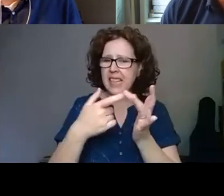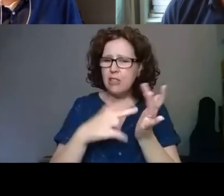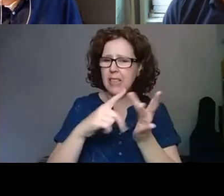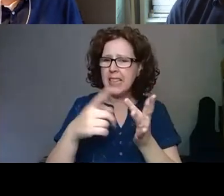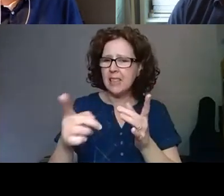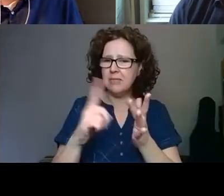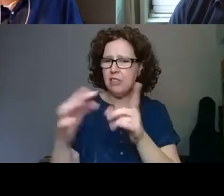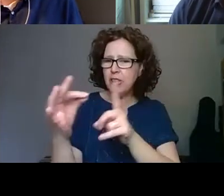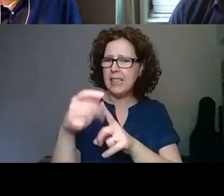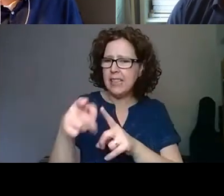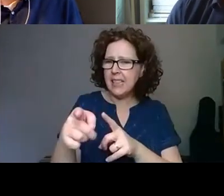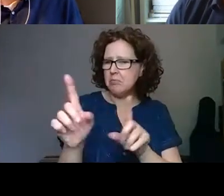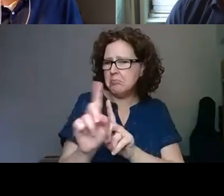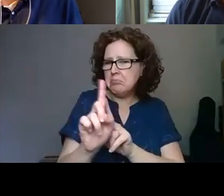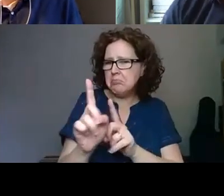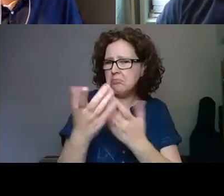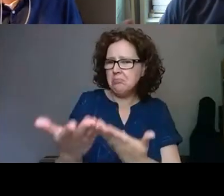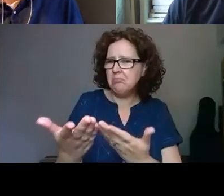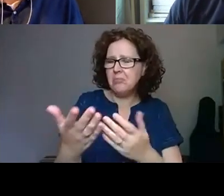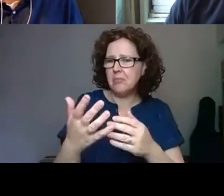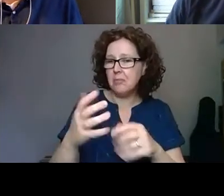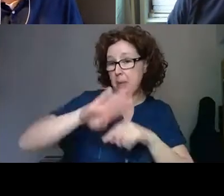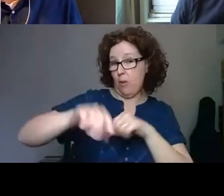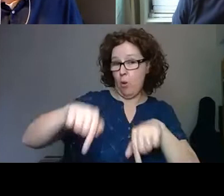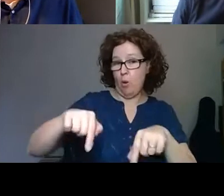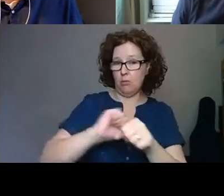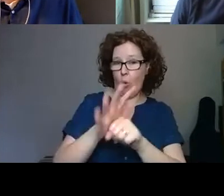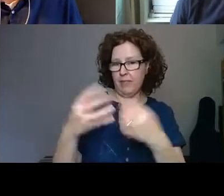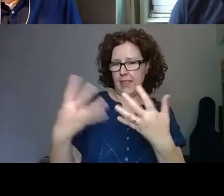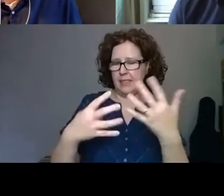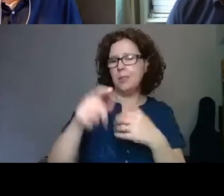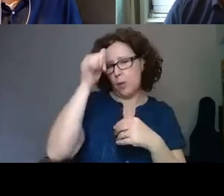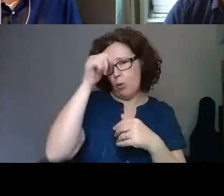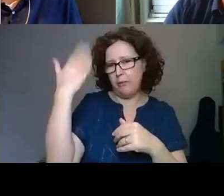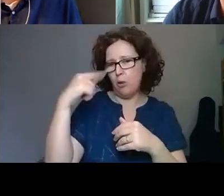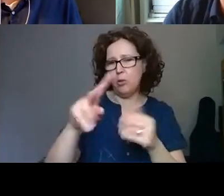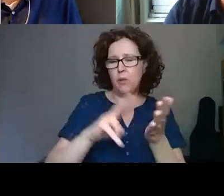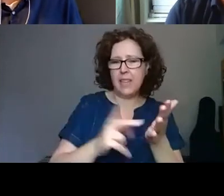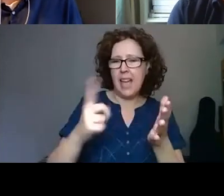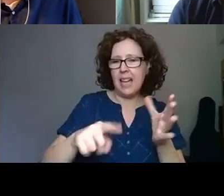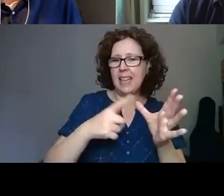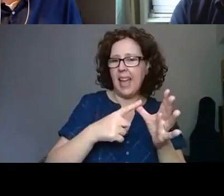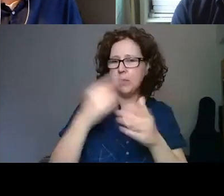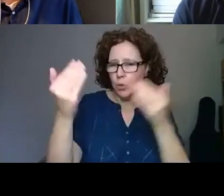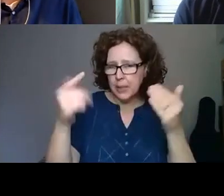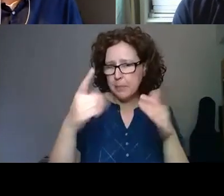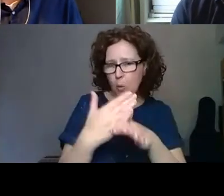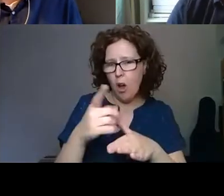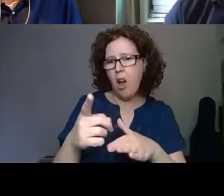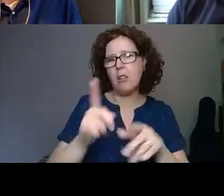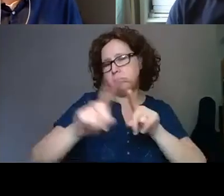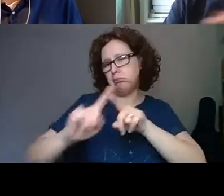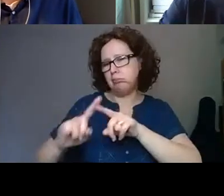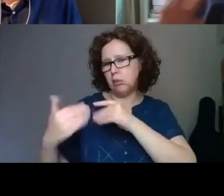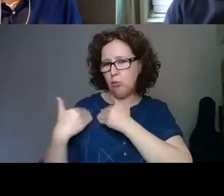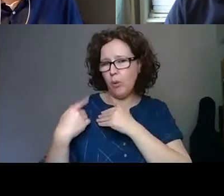before this moment where, where, you know, obviously we know of your work at the VNA before and other, other kind of, you know, work that you've been doing and those other roles that you've